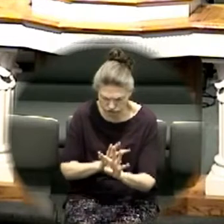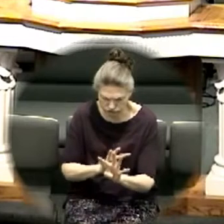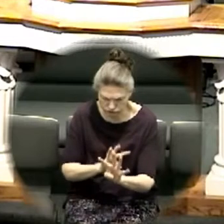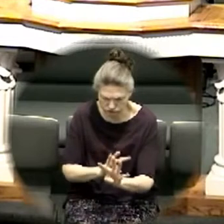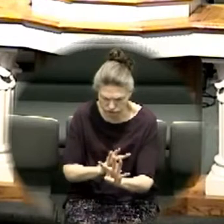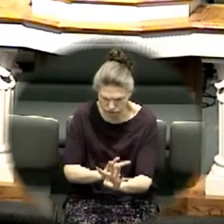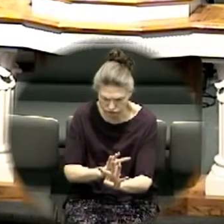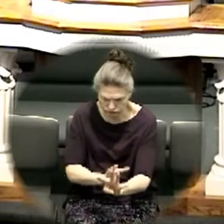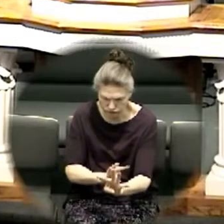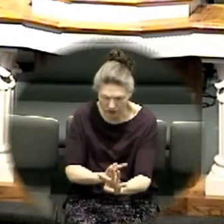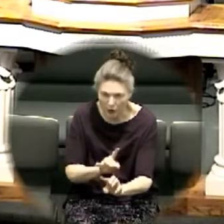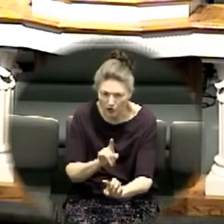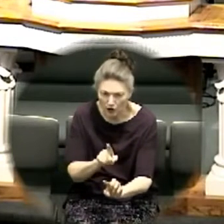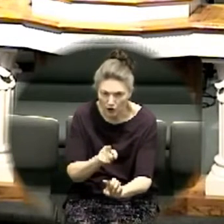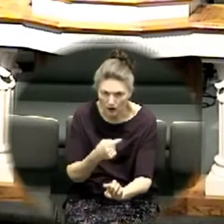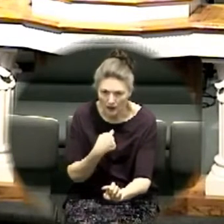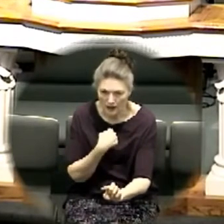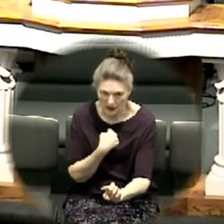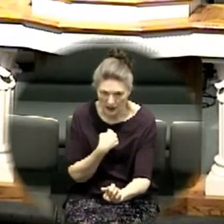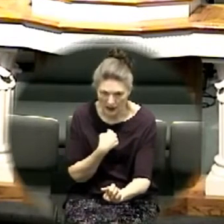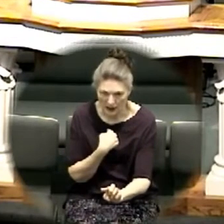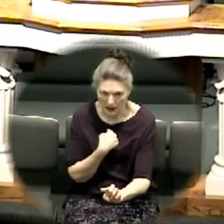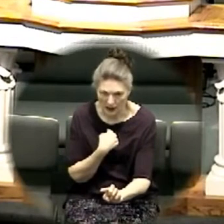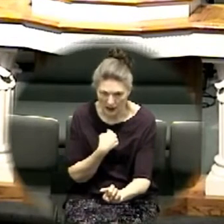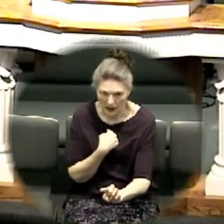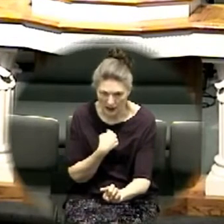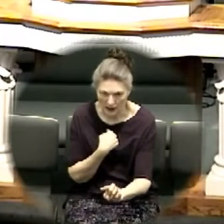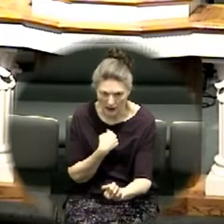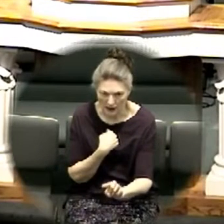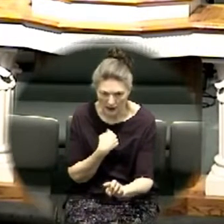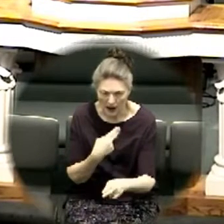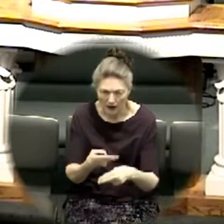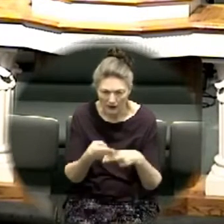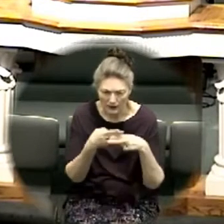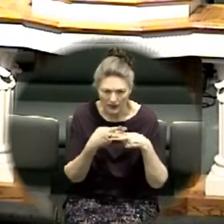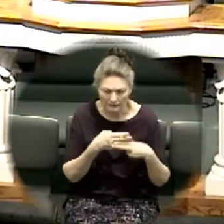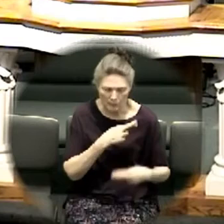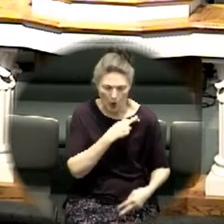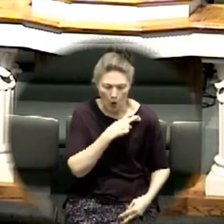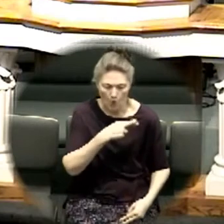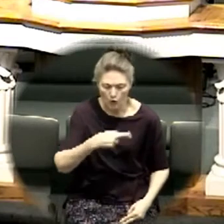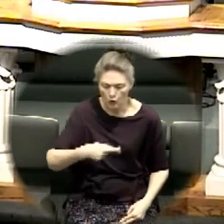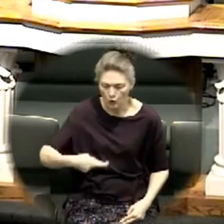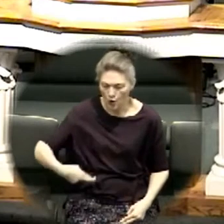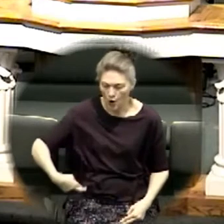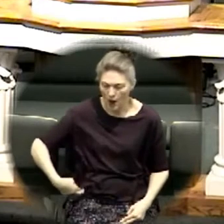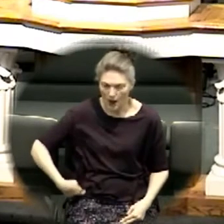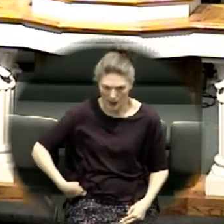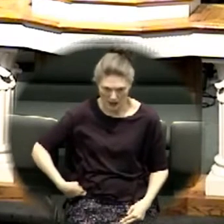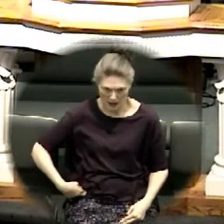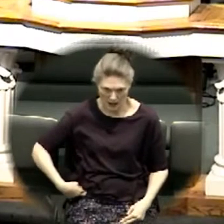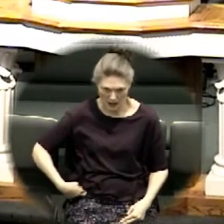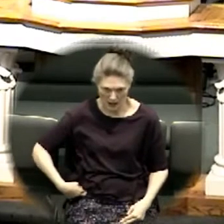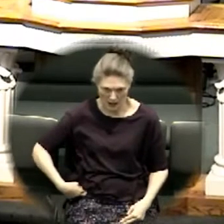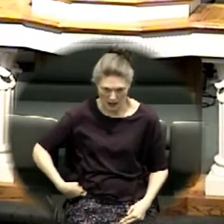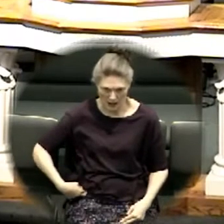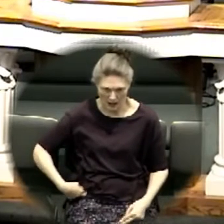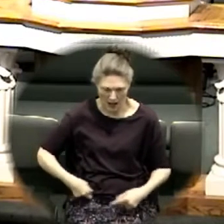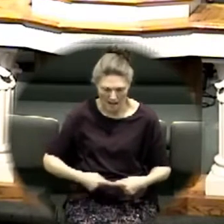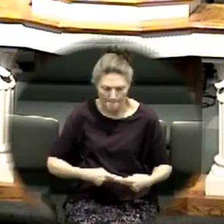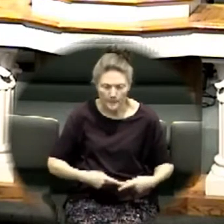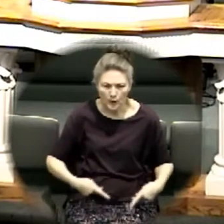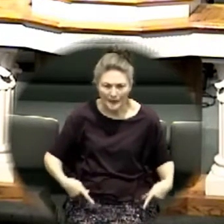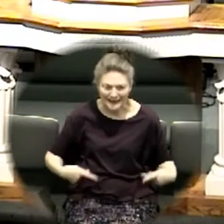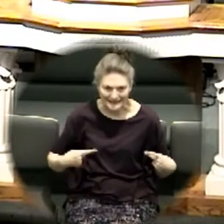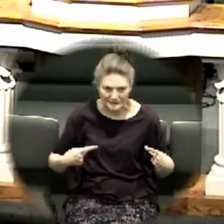are referred to as royal priesthood we who already have the mercy of god